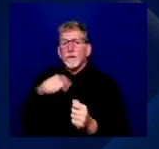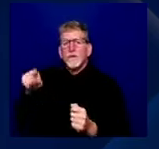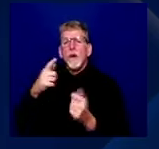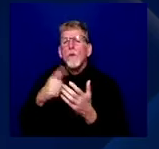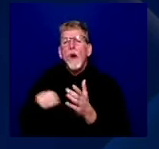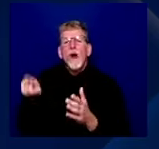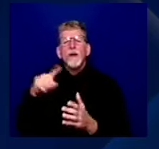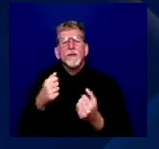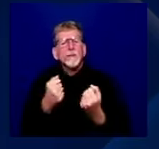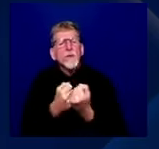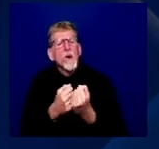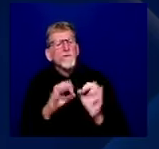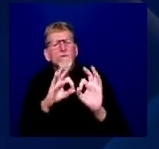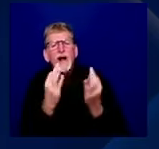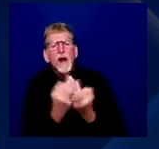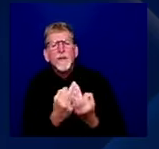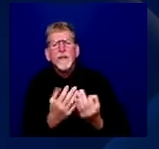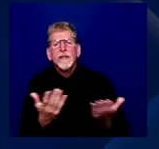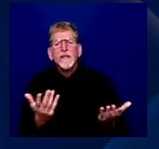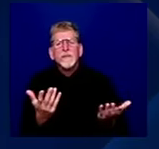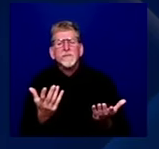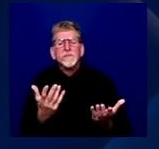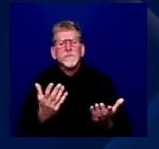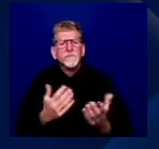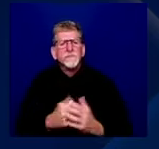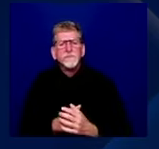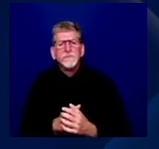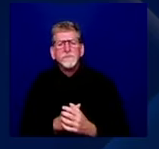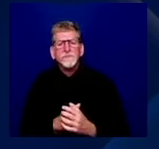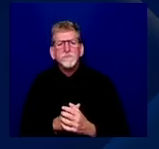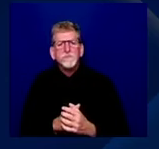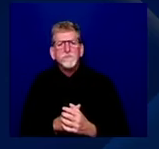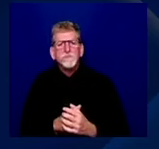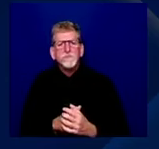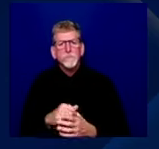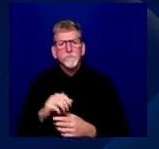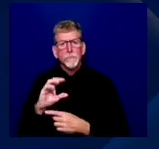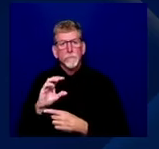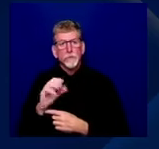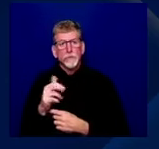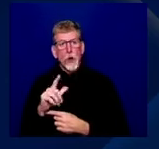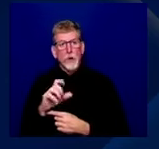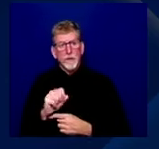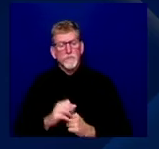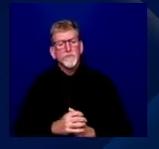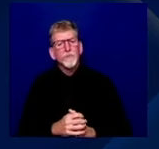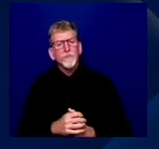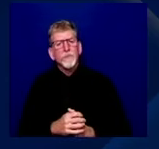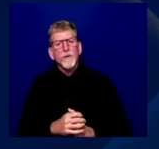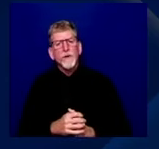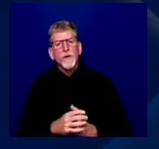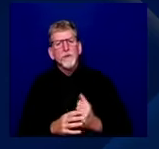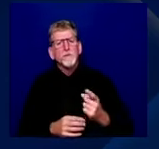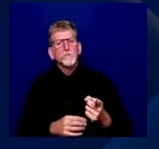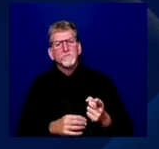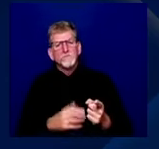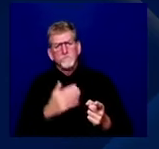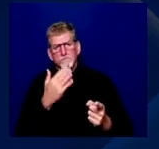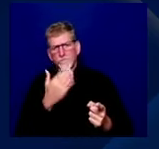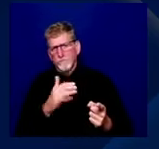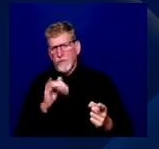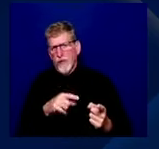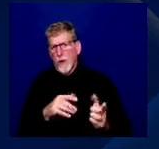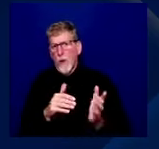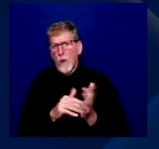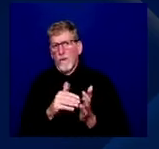loss. No, absolutely. And I, I thank you so much for just bringing that up because that is something often is overlooked. Um, and one thing there's, you know,